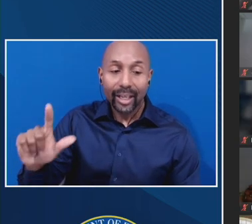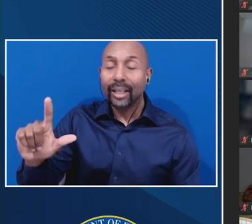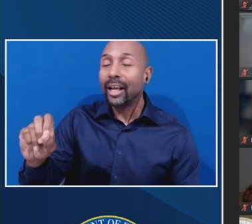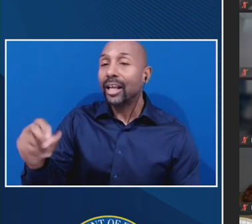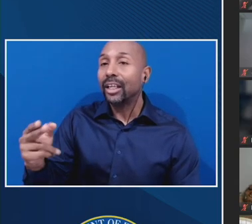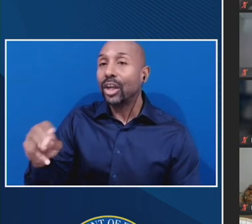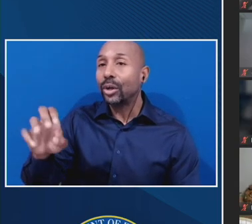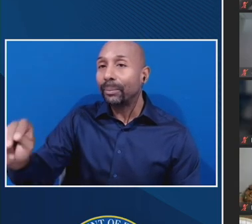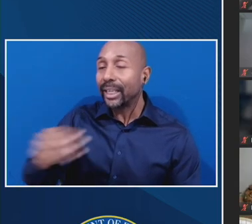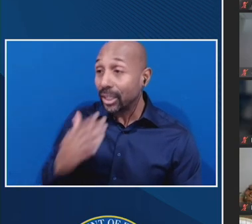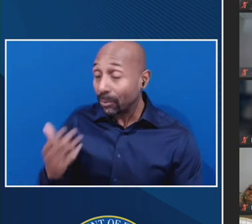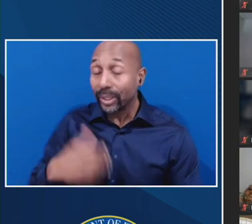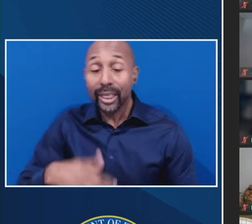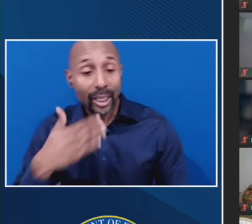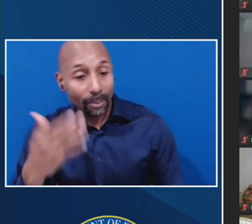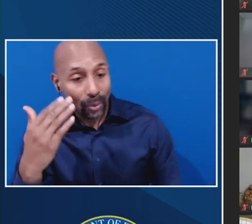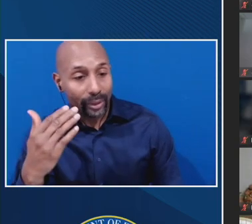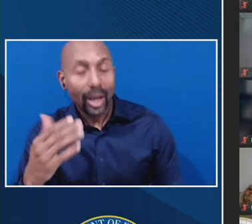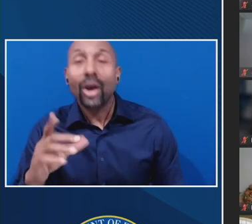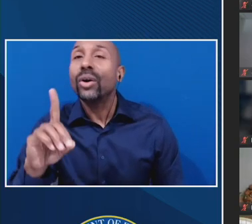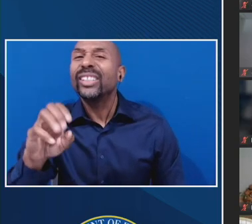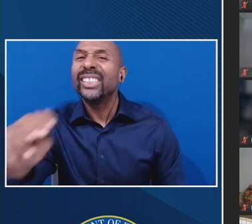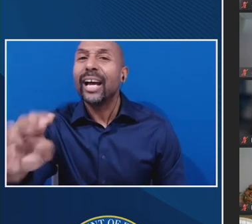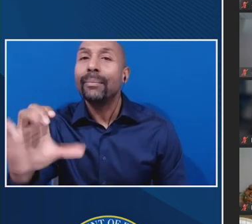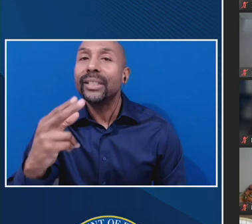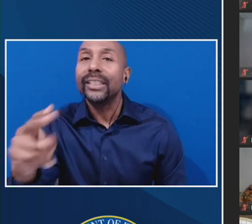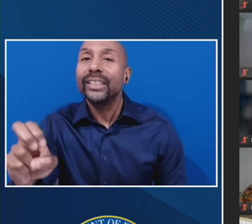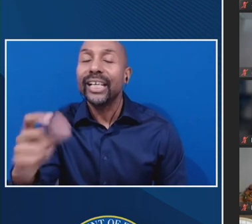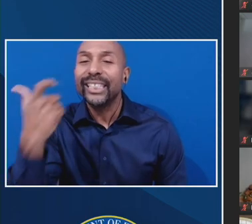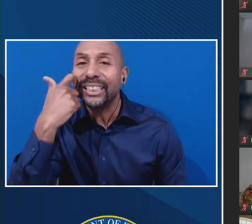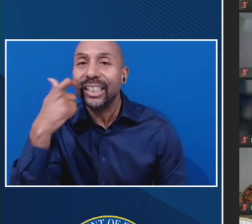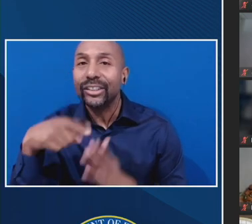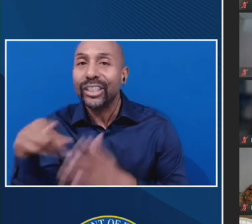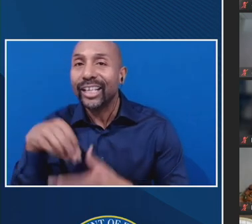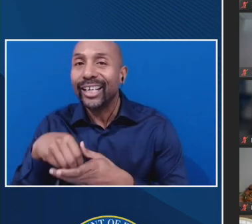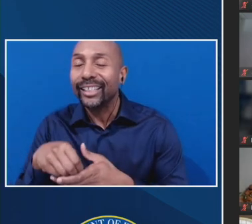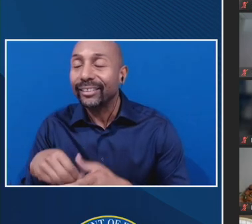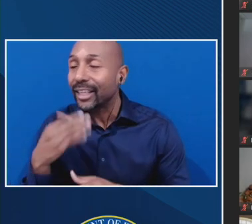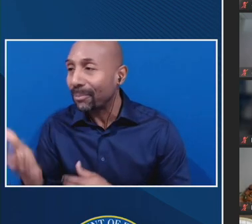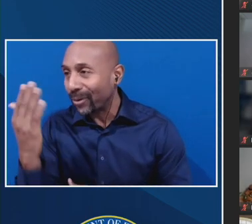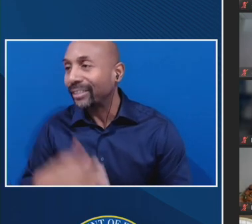And Dom Chase did just, he did just check in. Good morning, Dom. Okay.